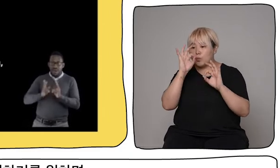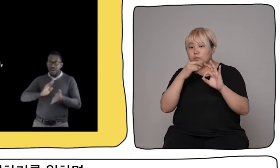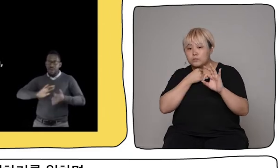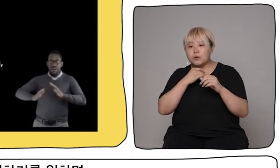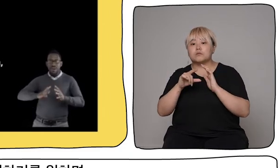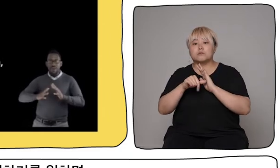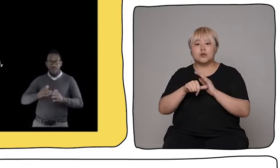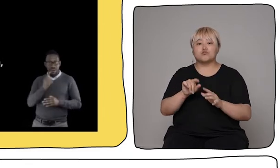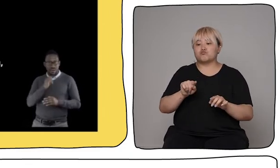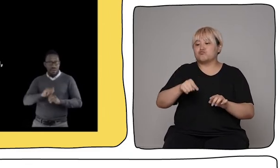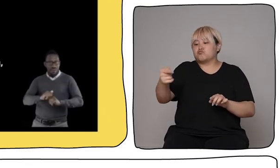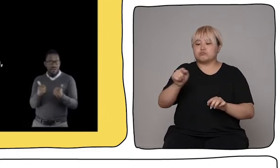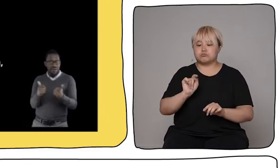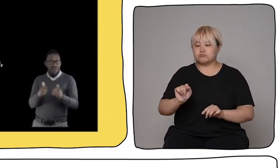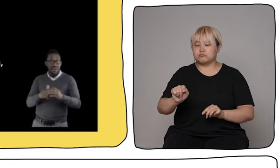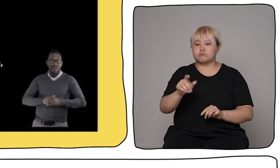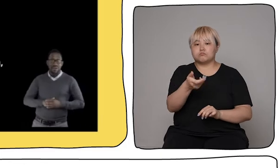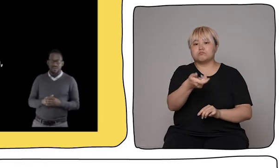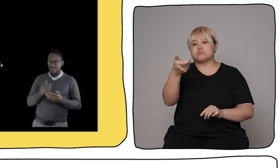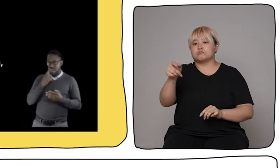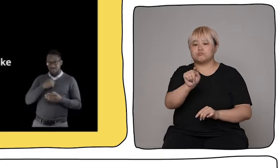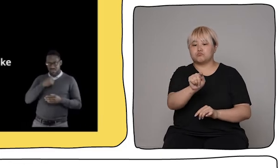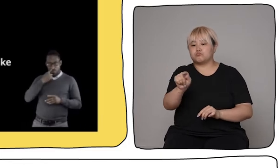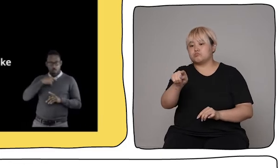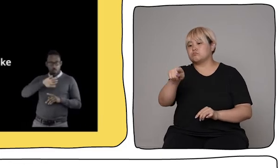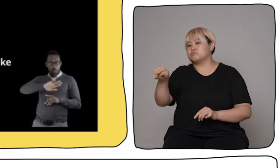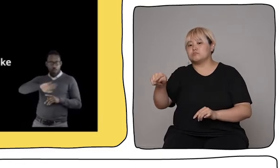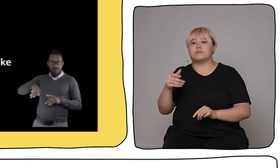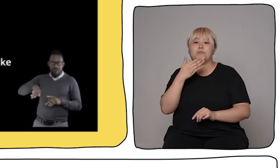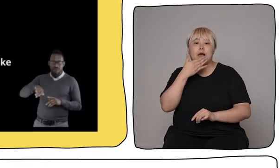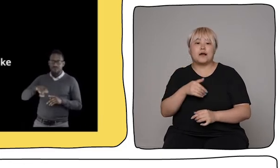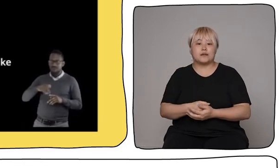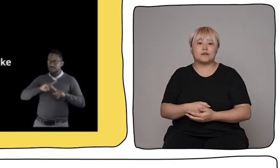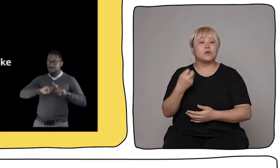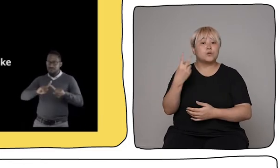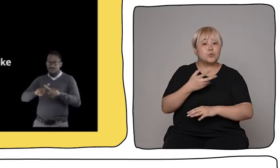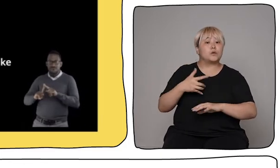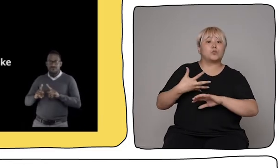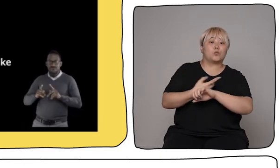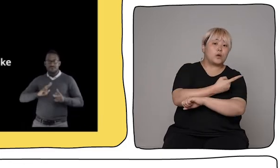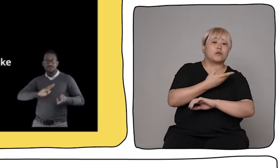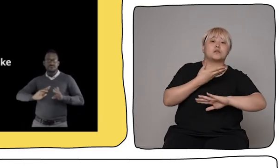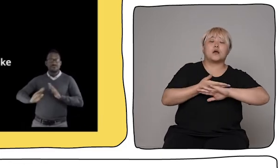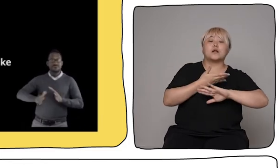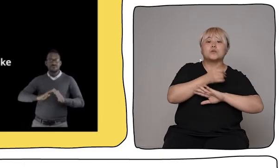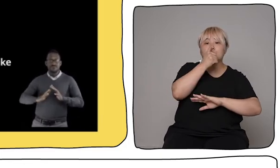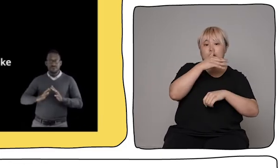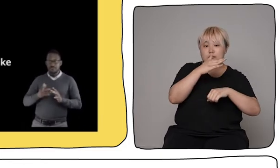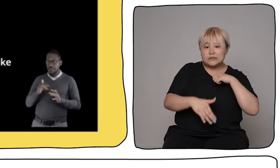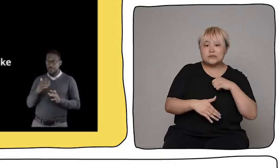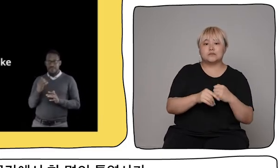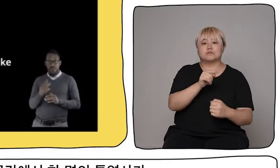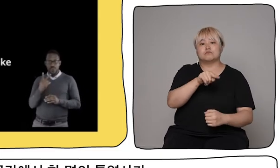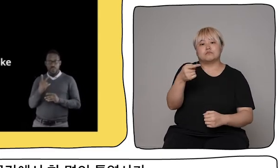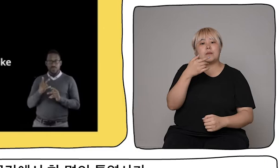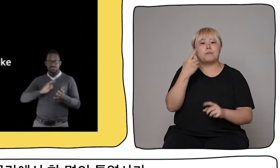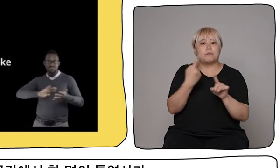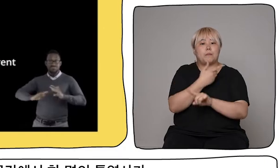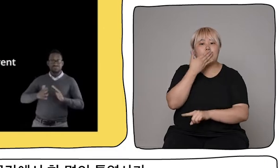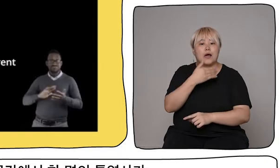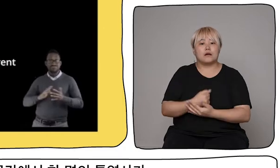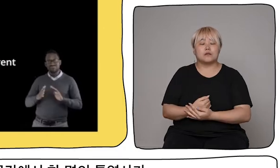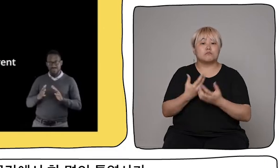which works well. We can also skip to different types of interpretation, like if we have two